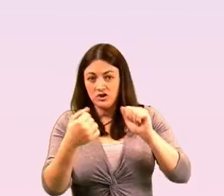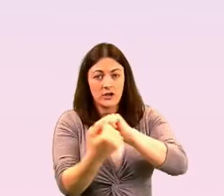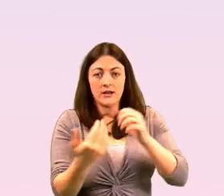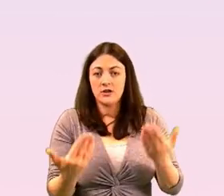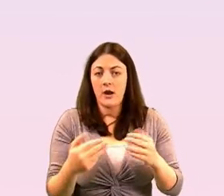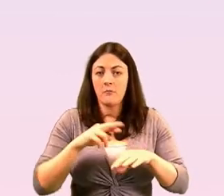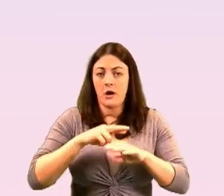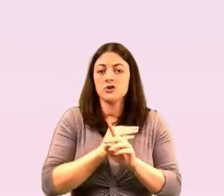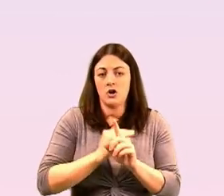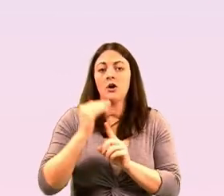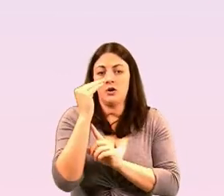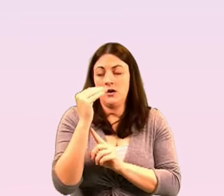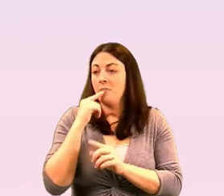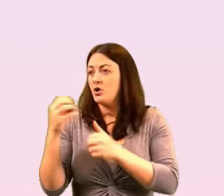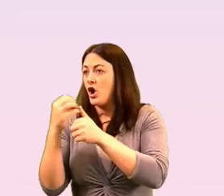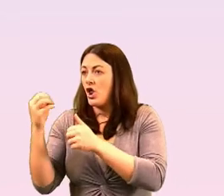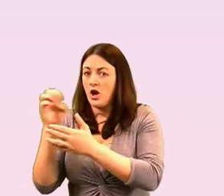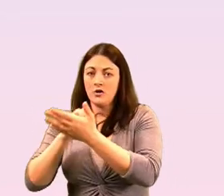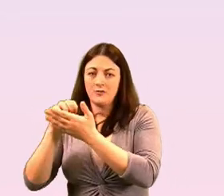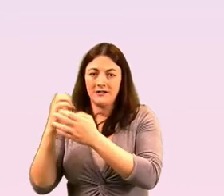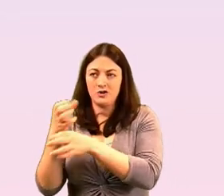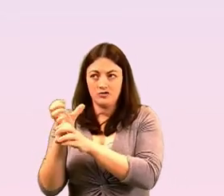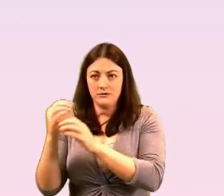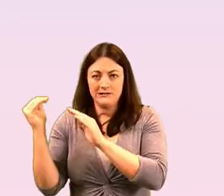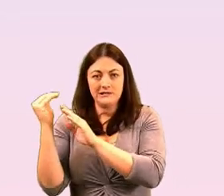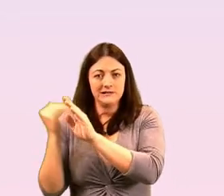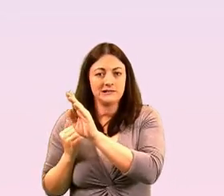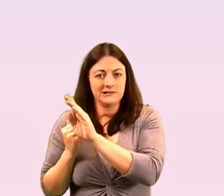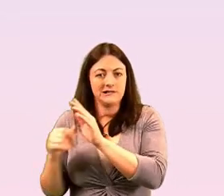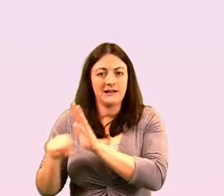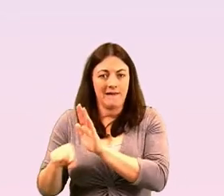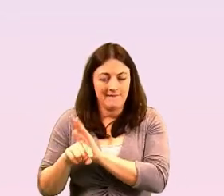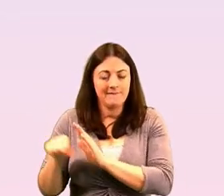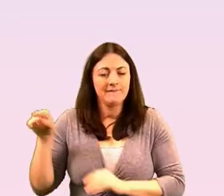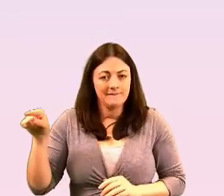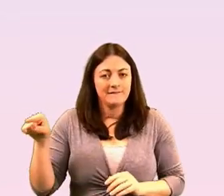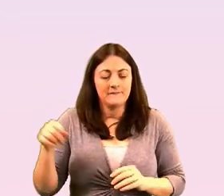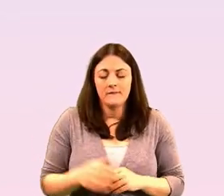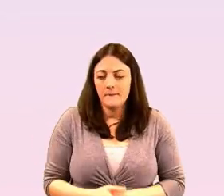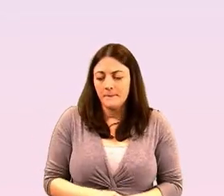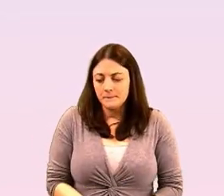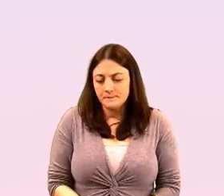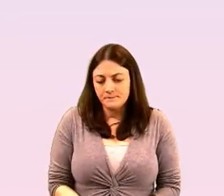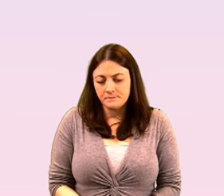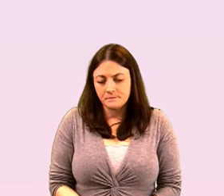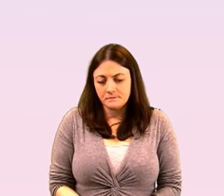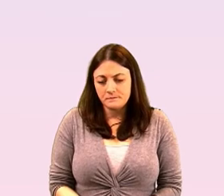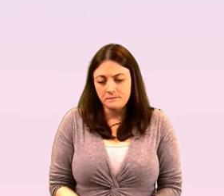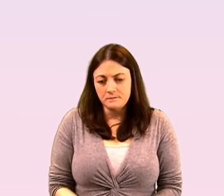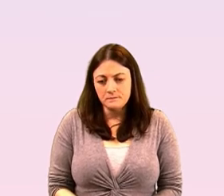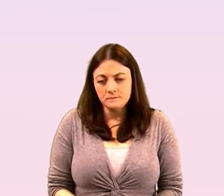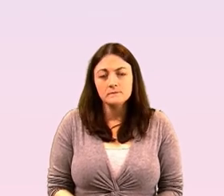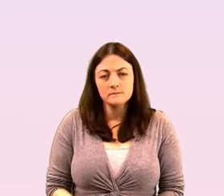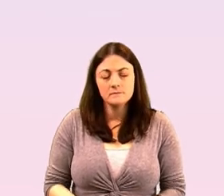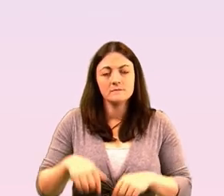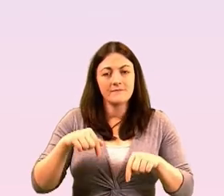other european countries so that's really important however unfortunately um many people in ireland still